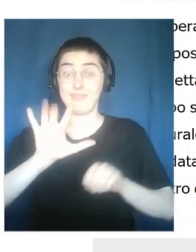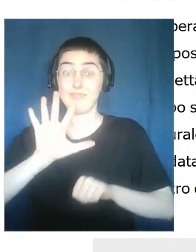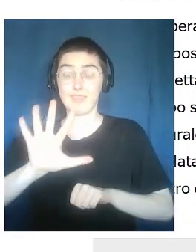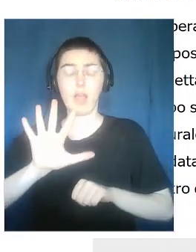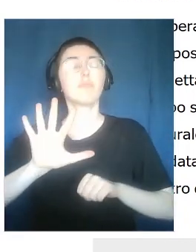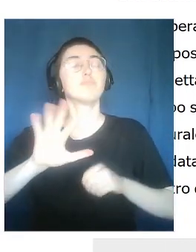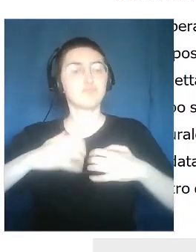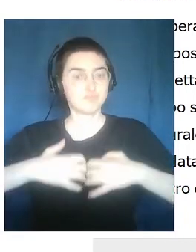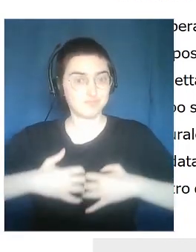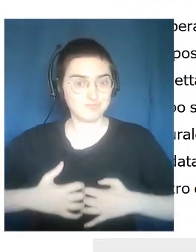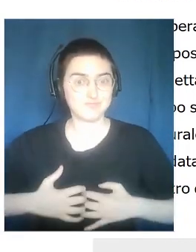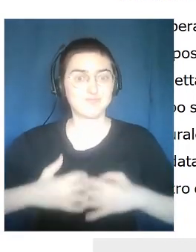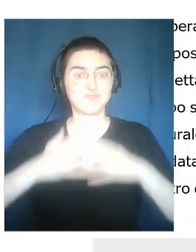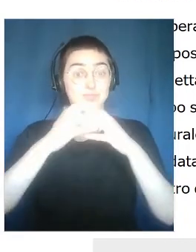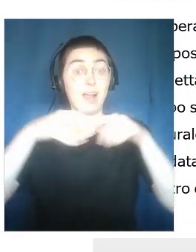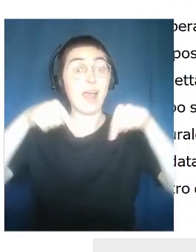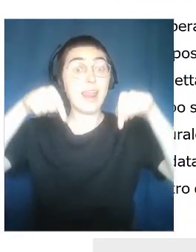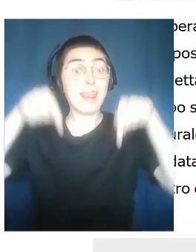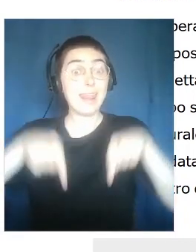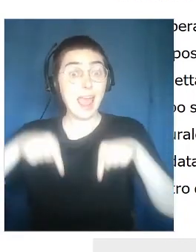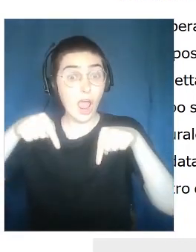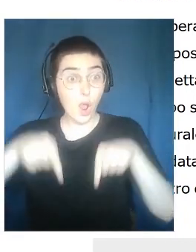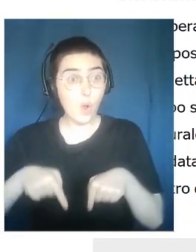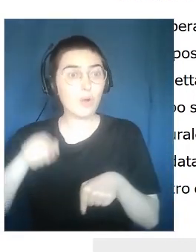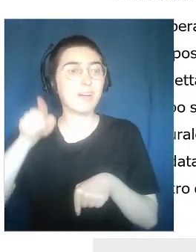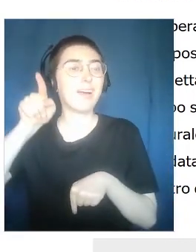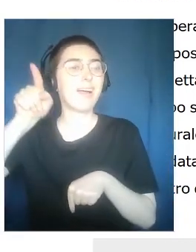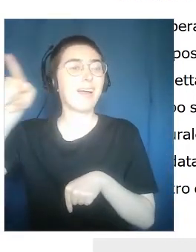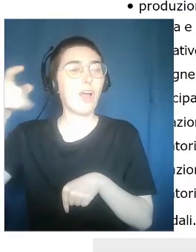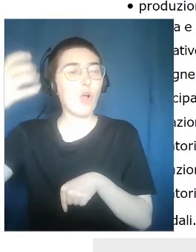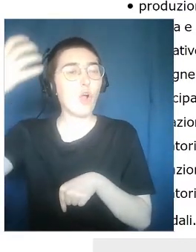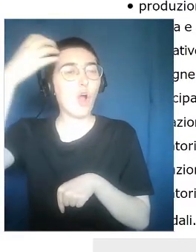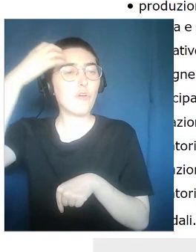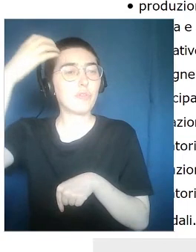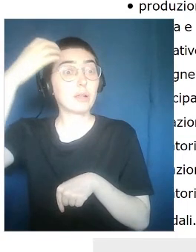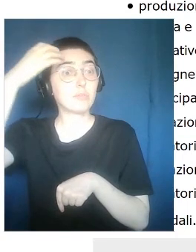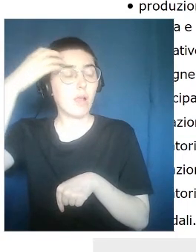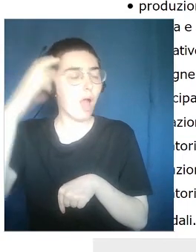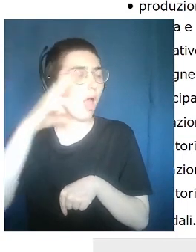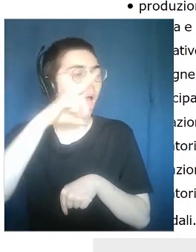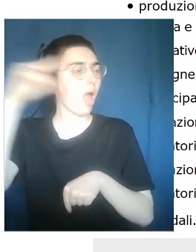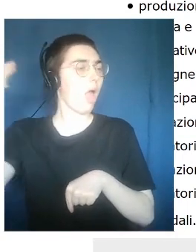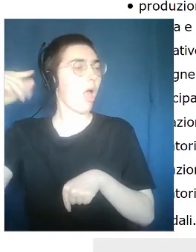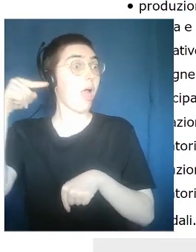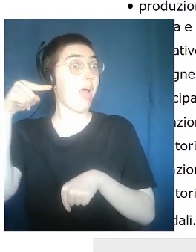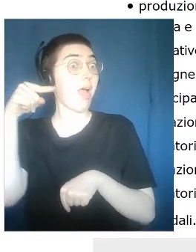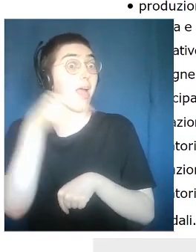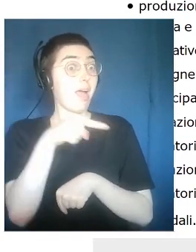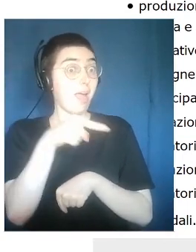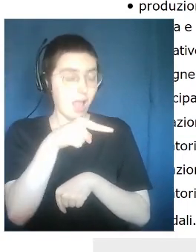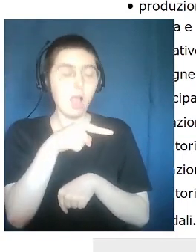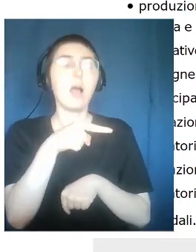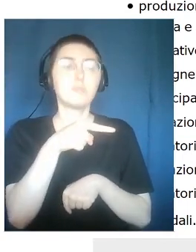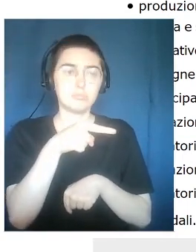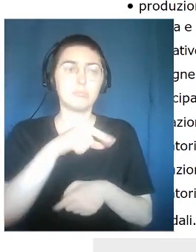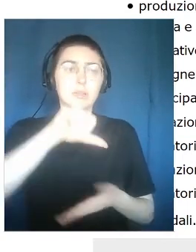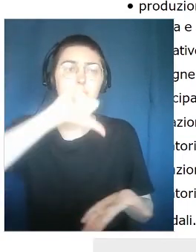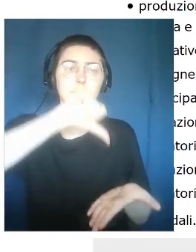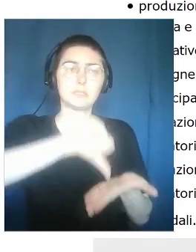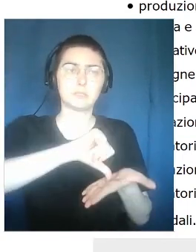is acknowledged by the Ministry of Culture as a centre of theatre production.